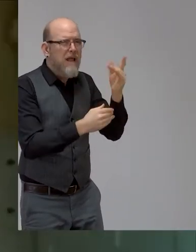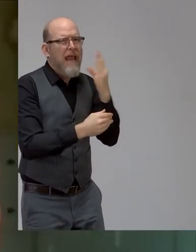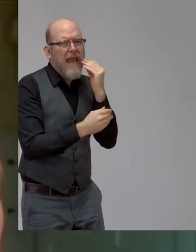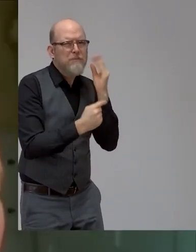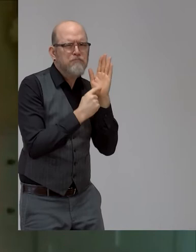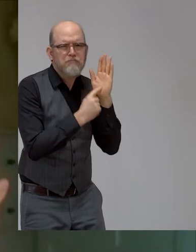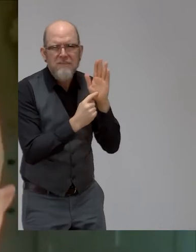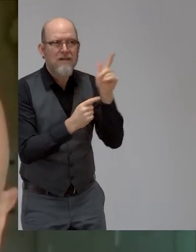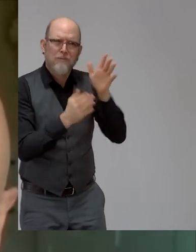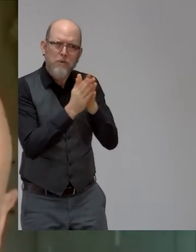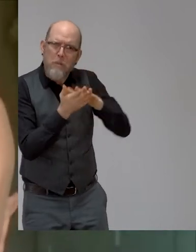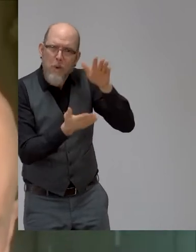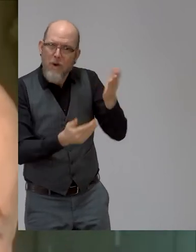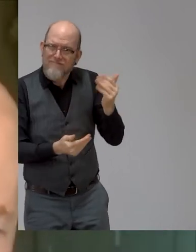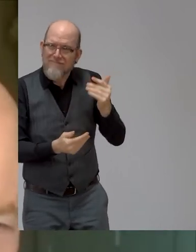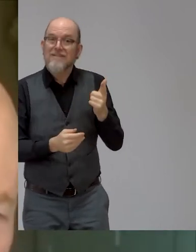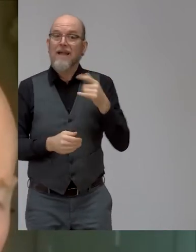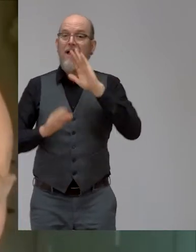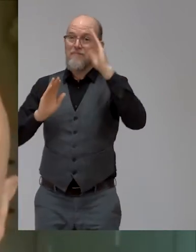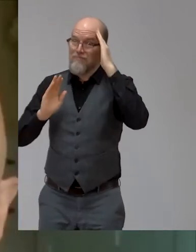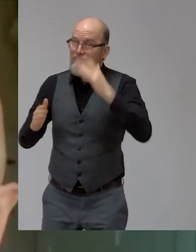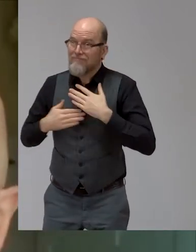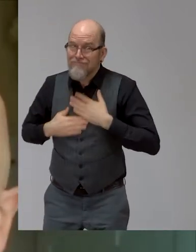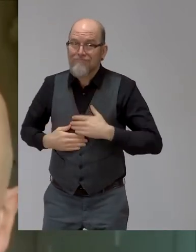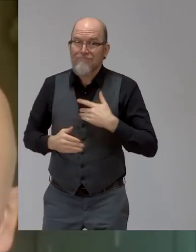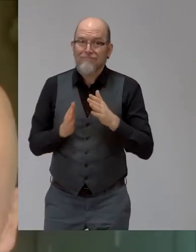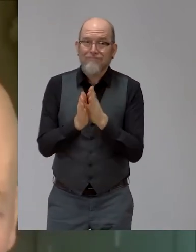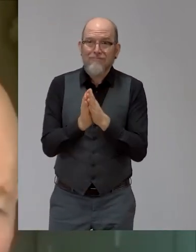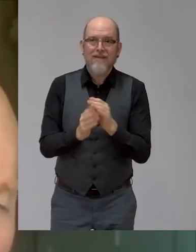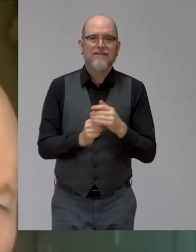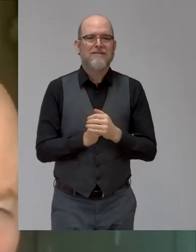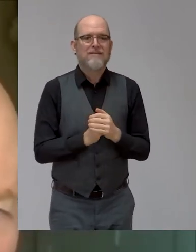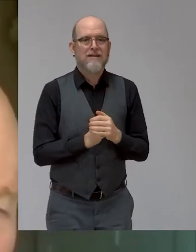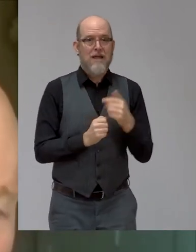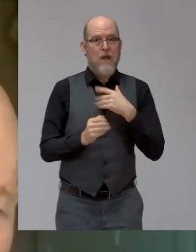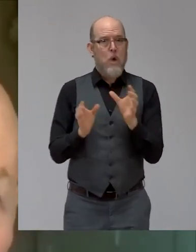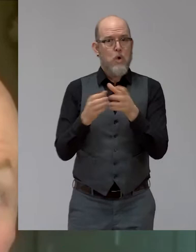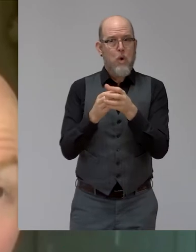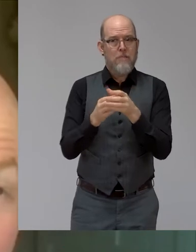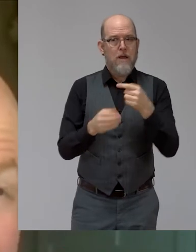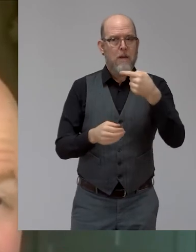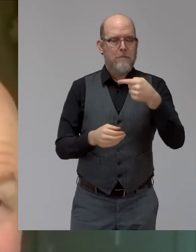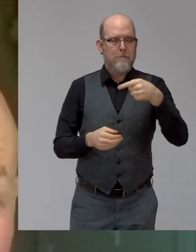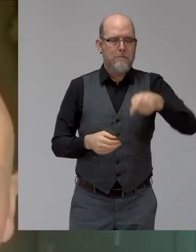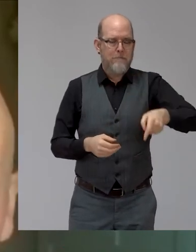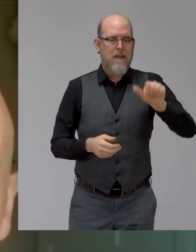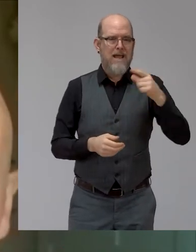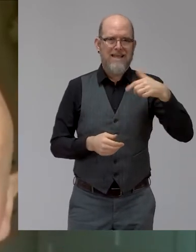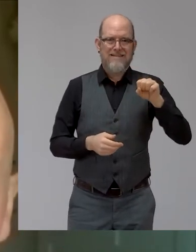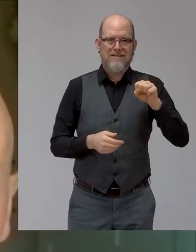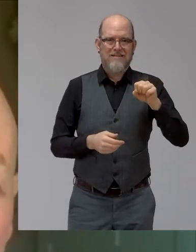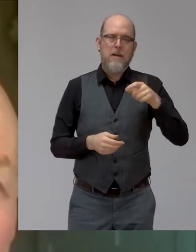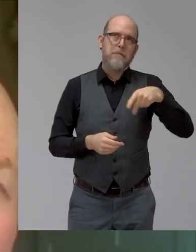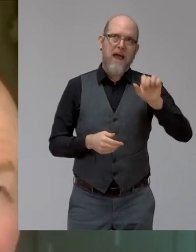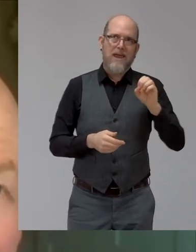Sure. Yeah, I've been the CEO of Page Group, often known by many as Michael Page, for 14 years. Well, two